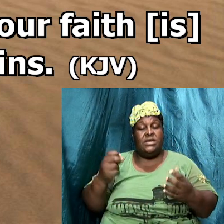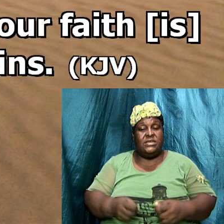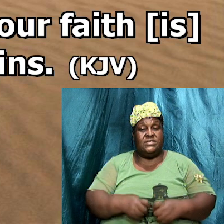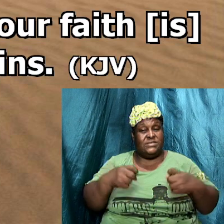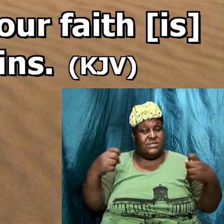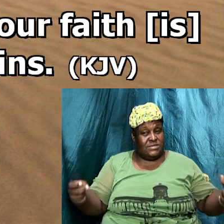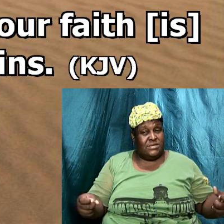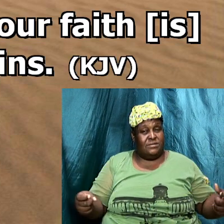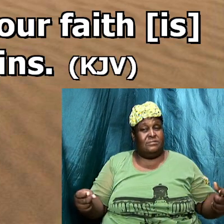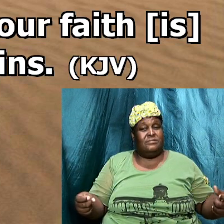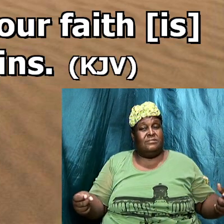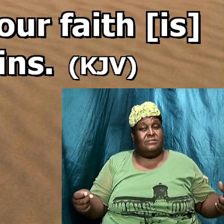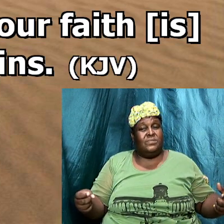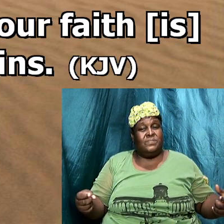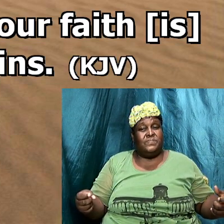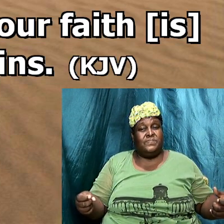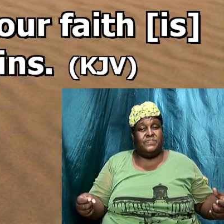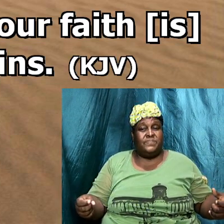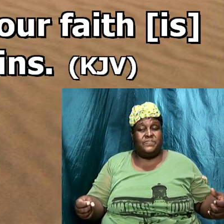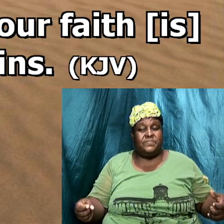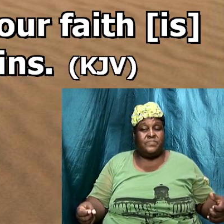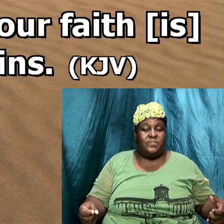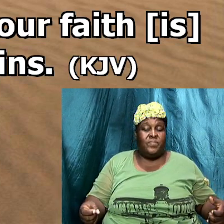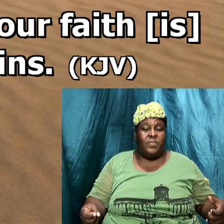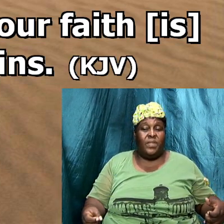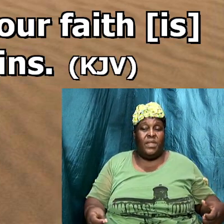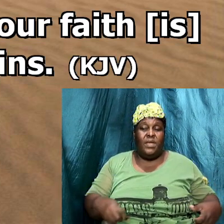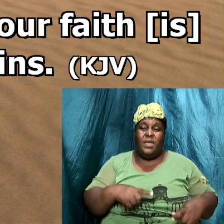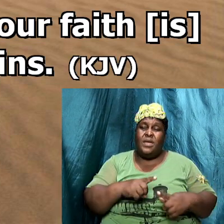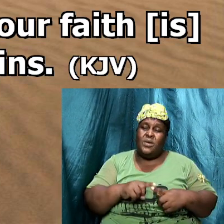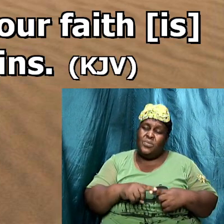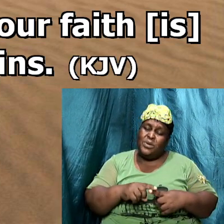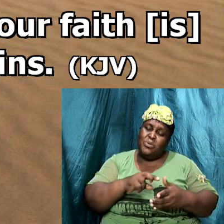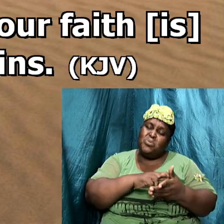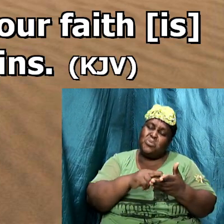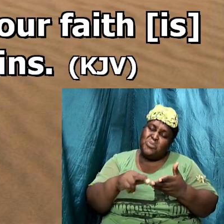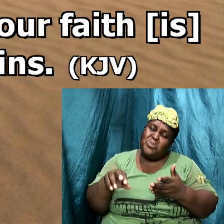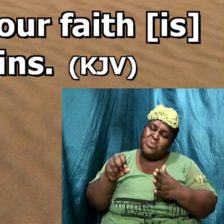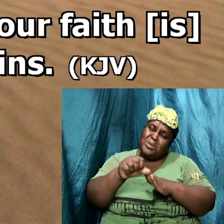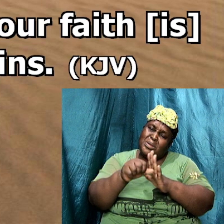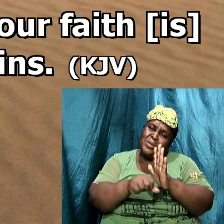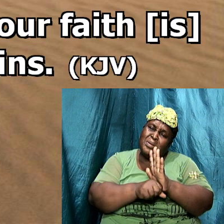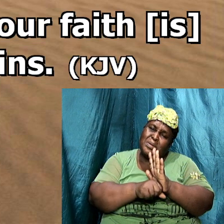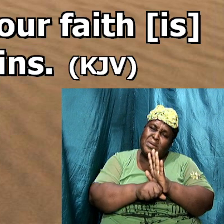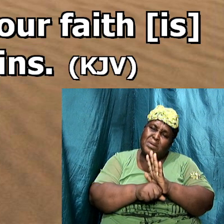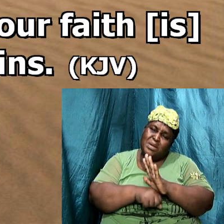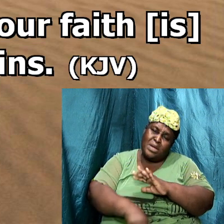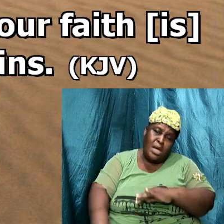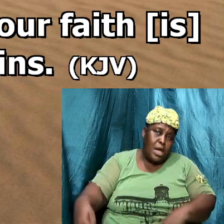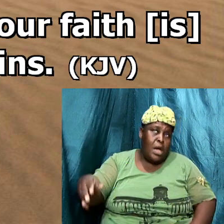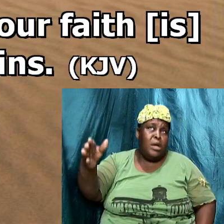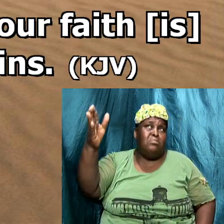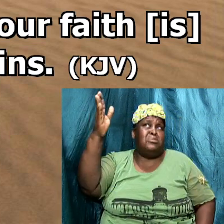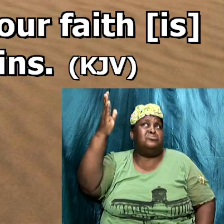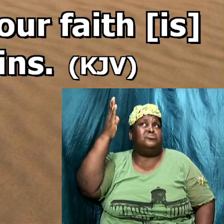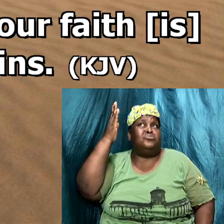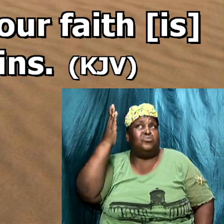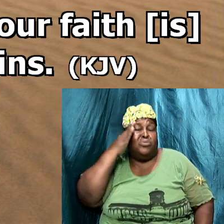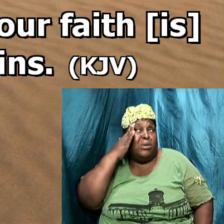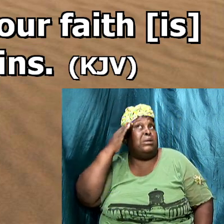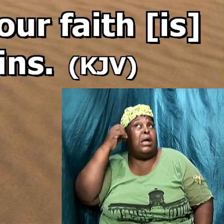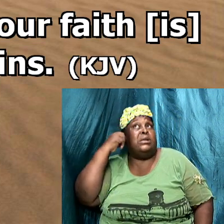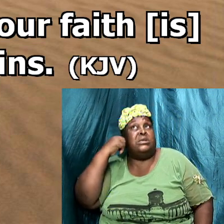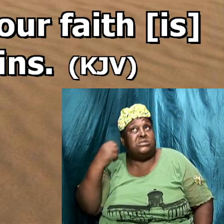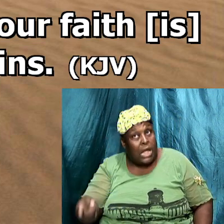want you to look here when we read the scripture Jesus said beware of the living we need to understand